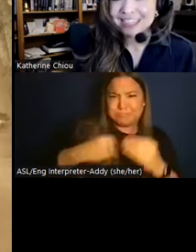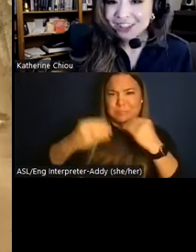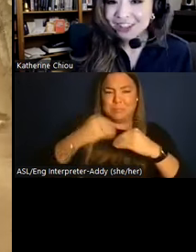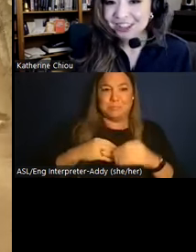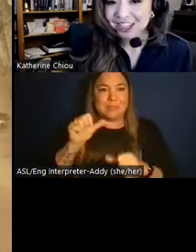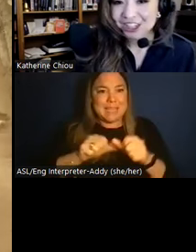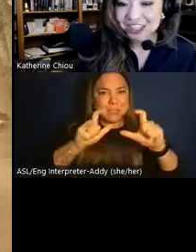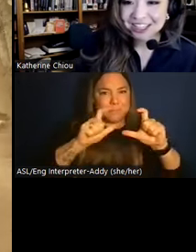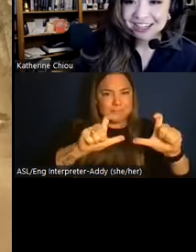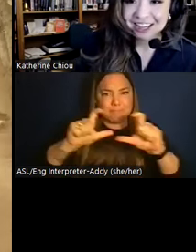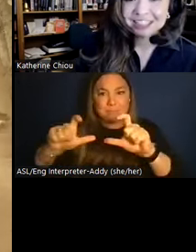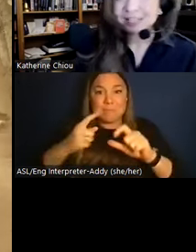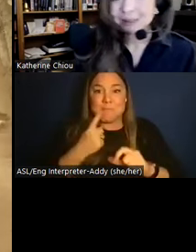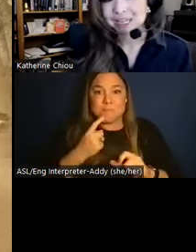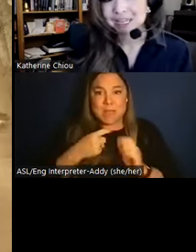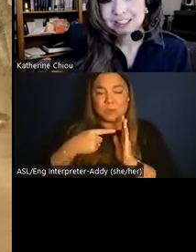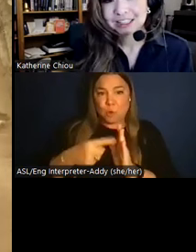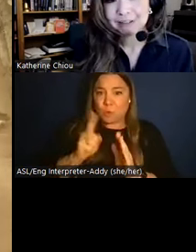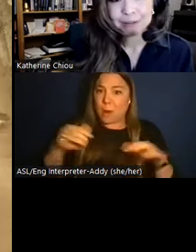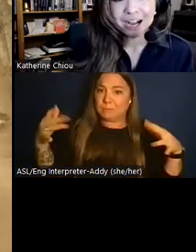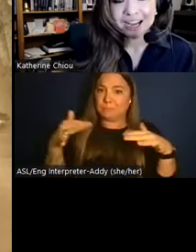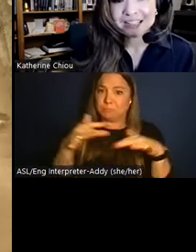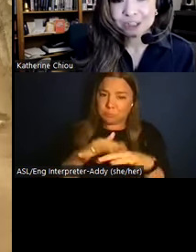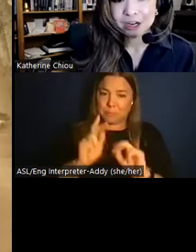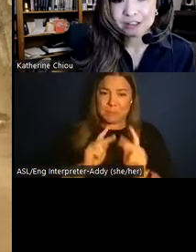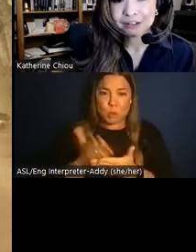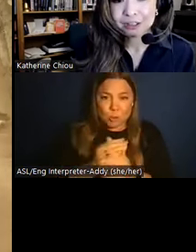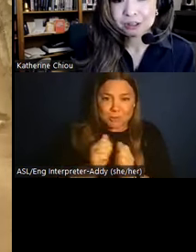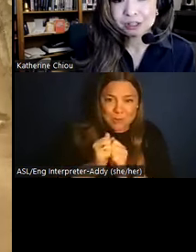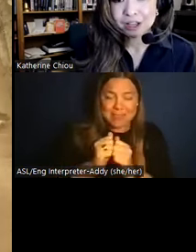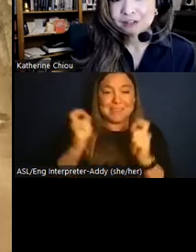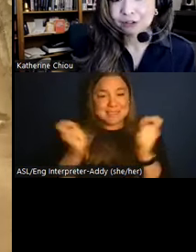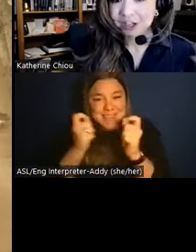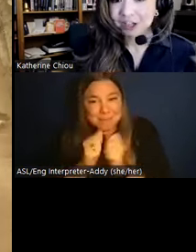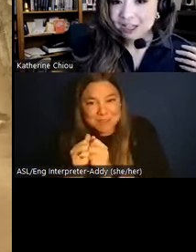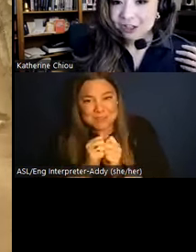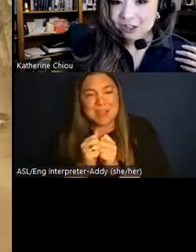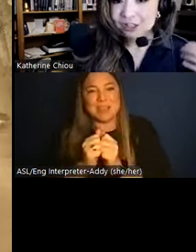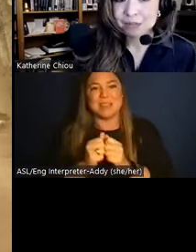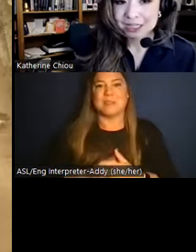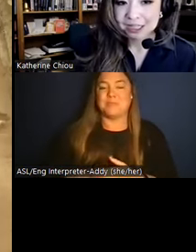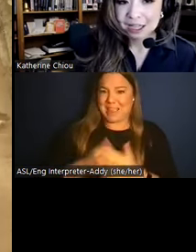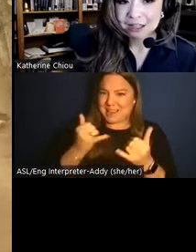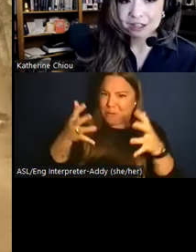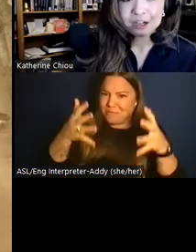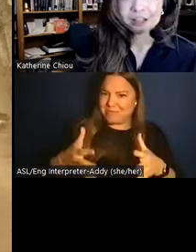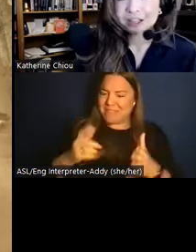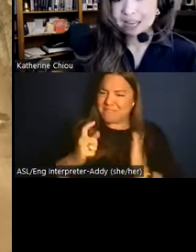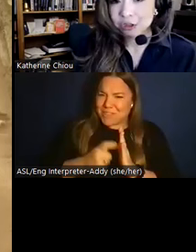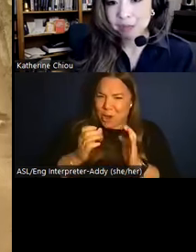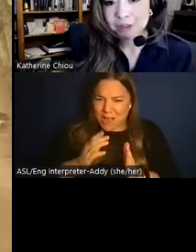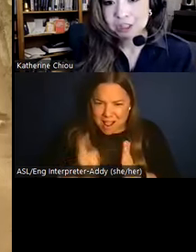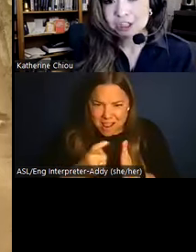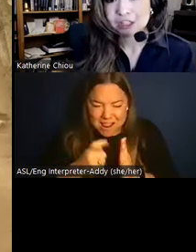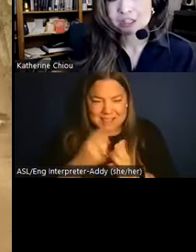Moche gathered, they cooked, and they celebrated, leaving behind a trail of clues for archaeologists to piece together their